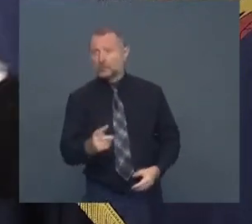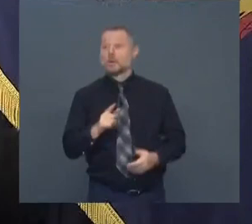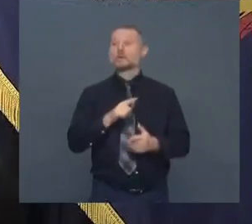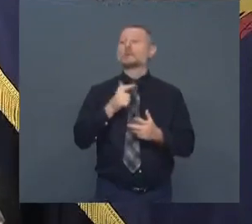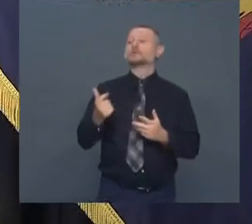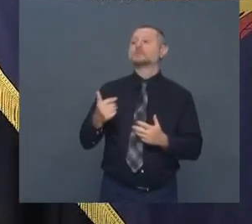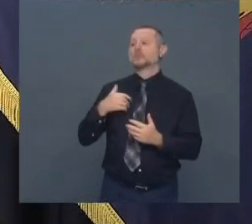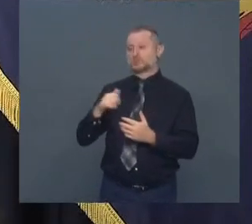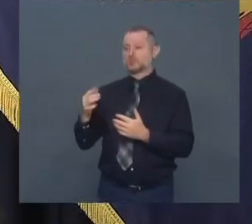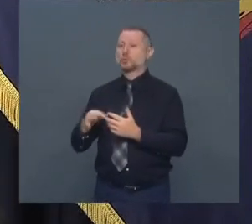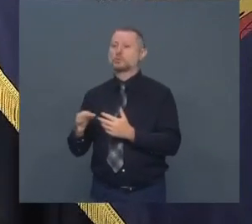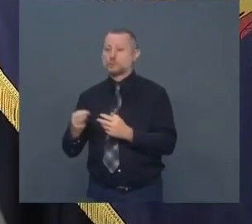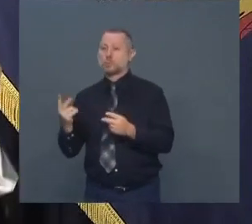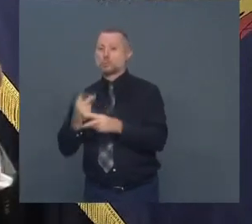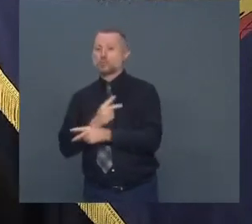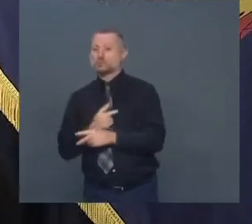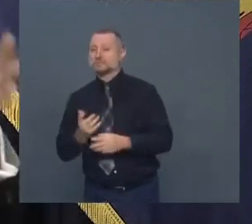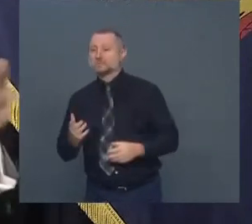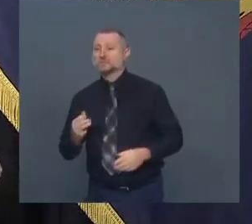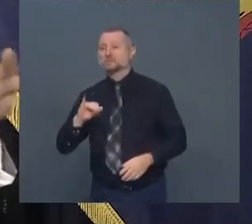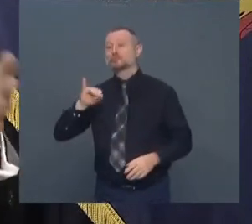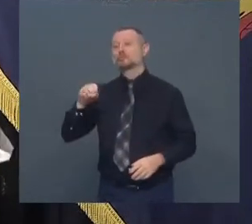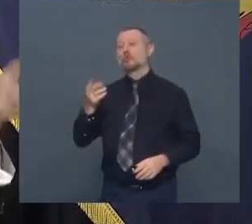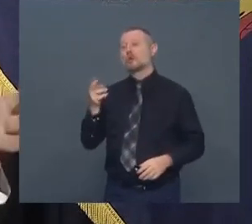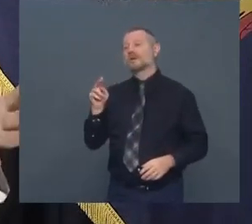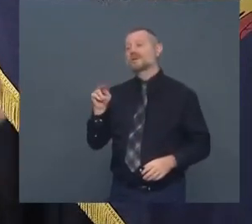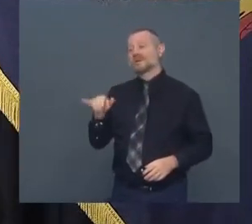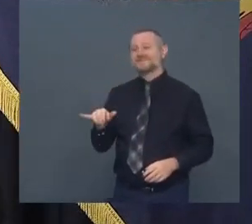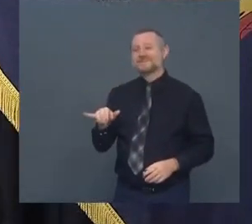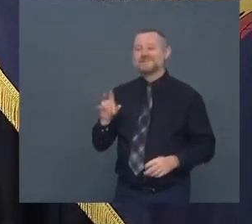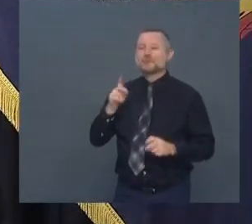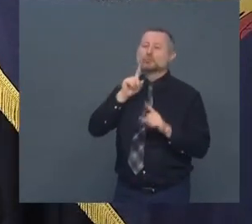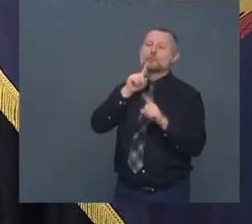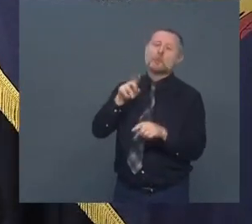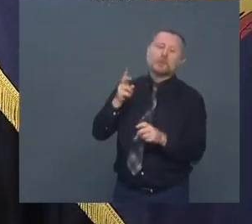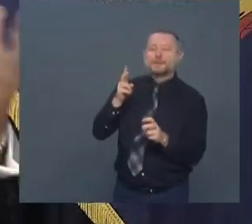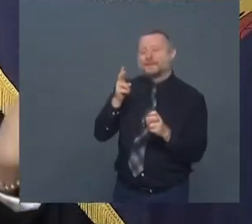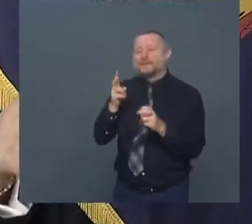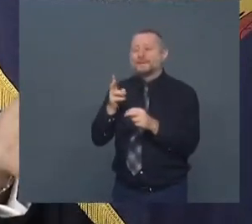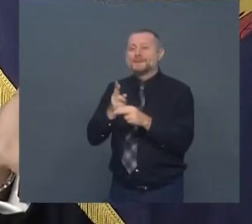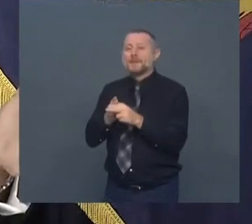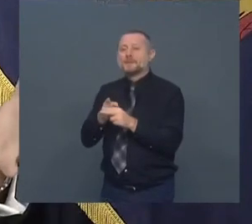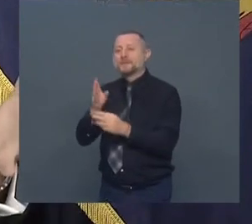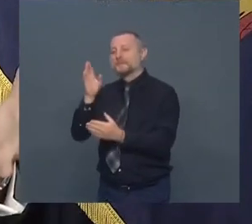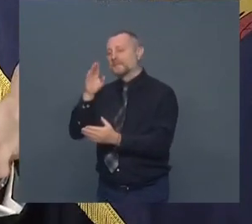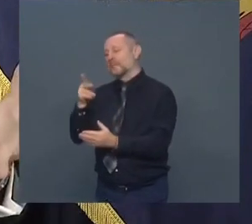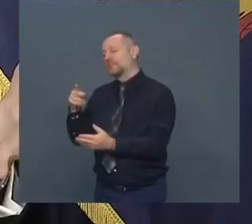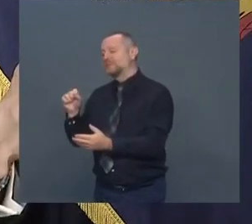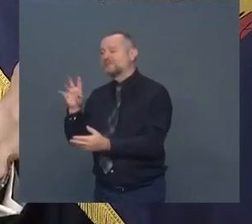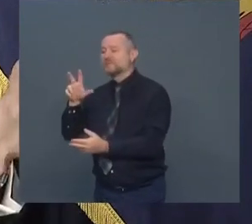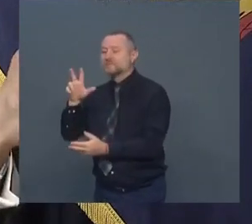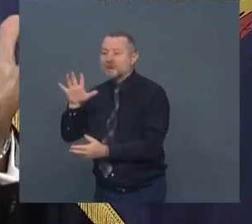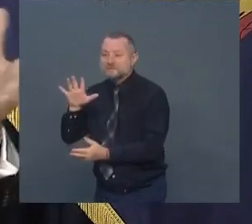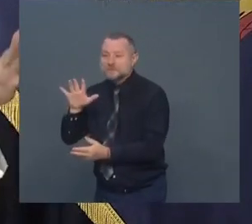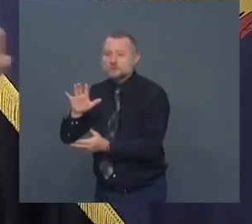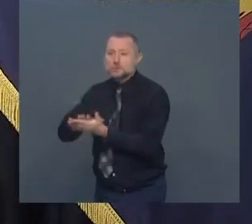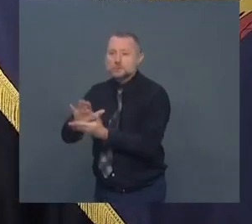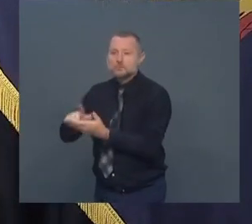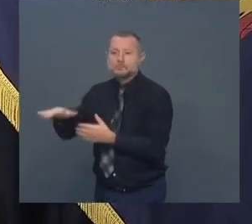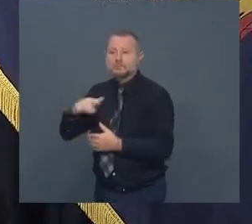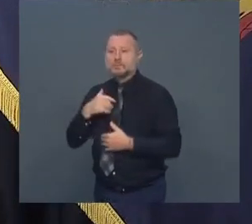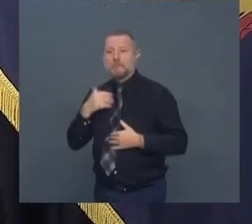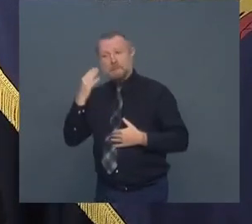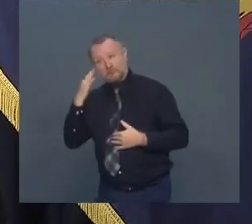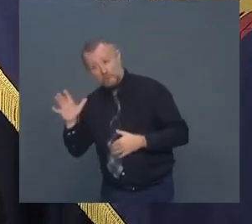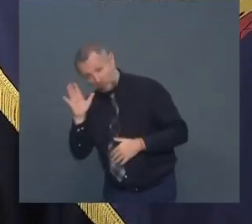Johnny who goes to PS35 I don't know if they're testing I don't know if they're not testing I don't know if that's one of the optional schools I don't